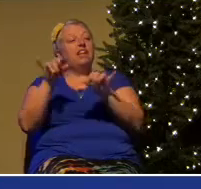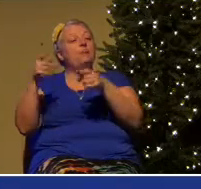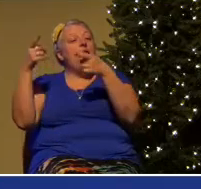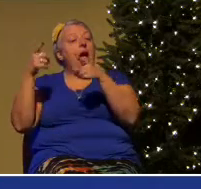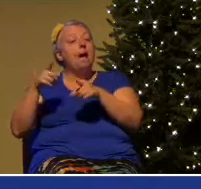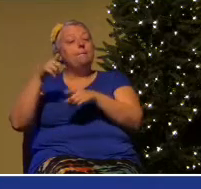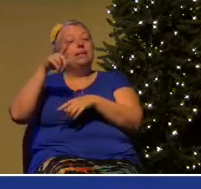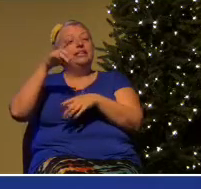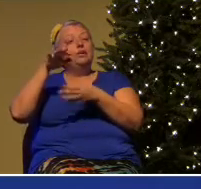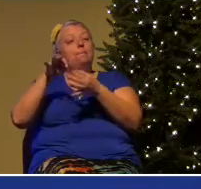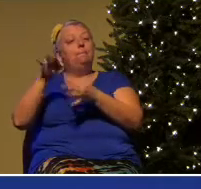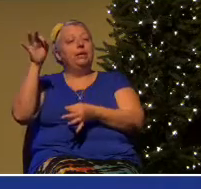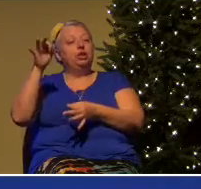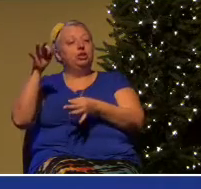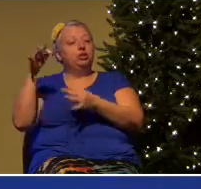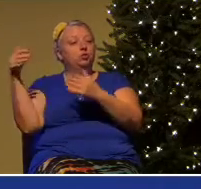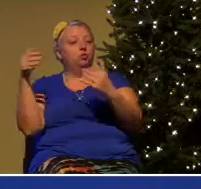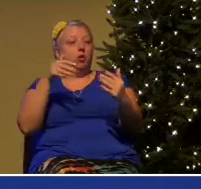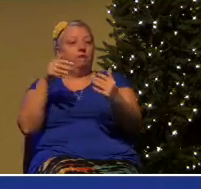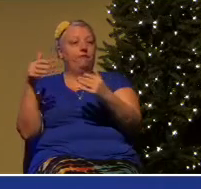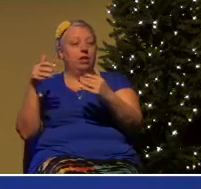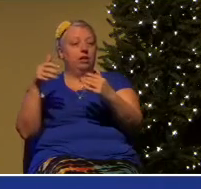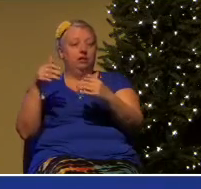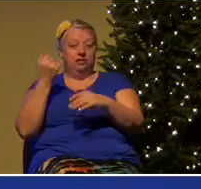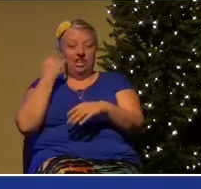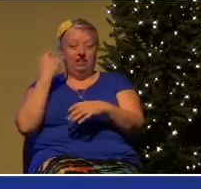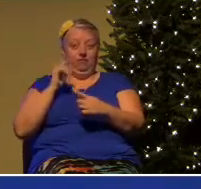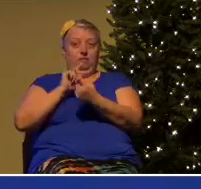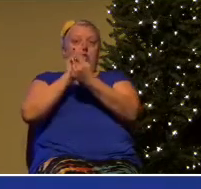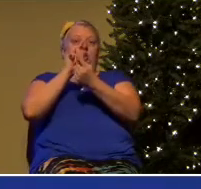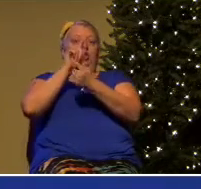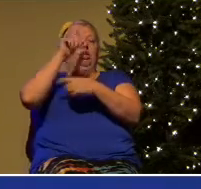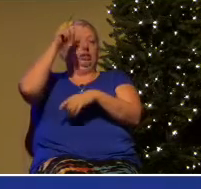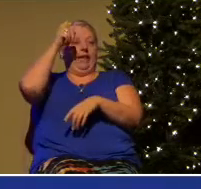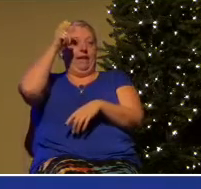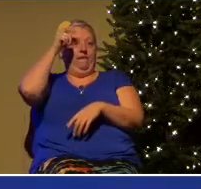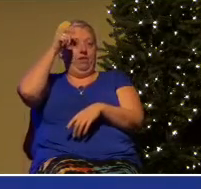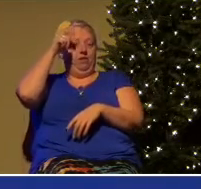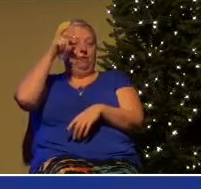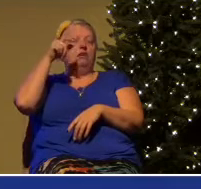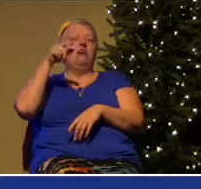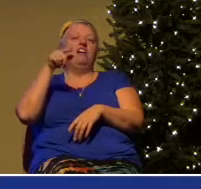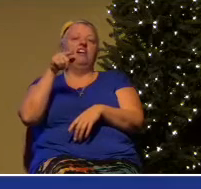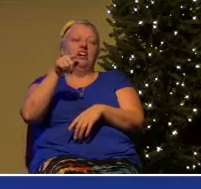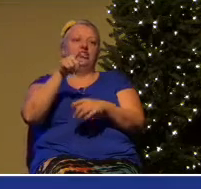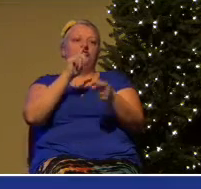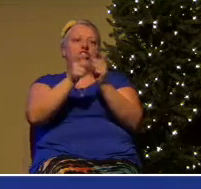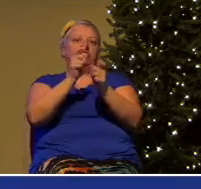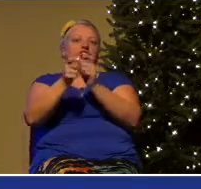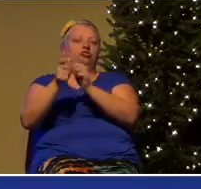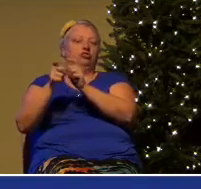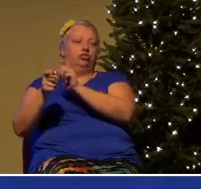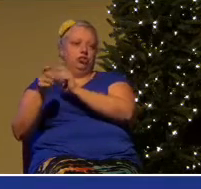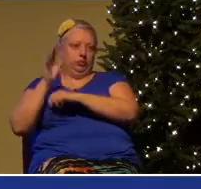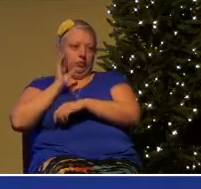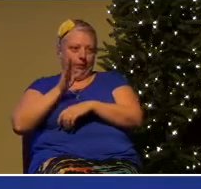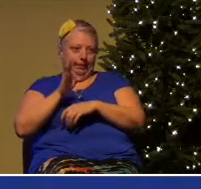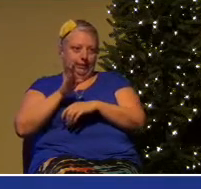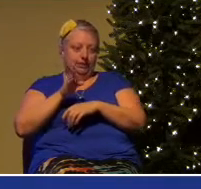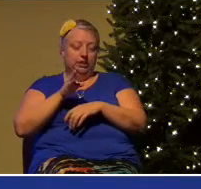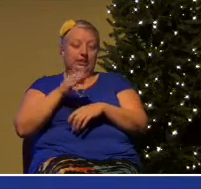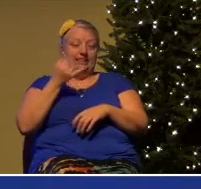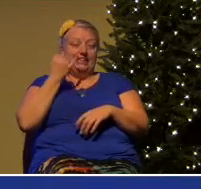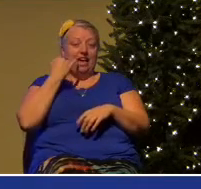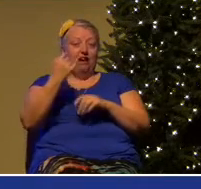that he is full of changing wiles. One moment he's coming in through the front door, you think you've got it figured out, you've got the door